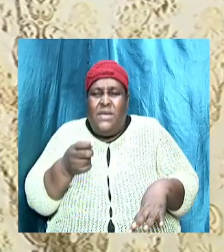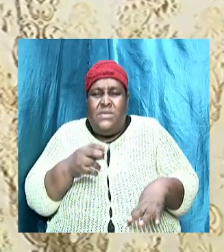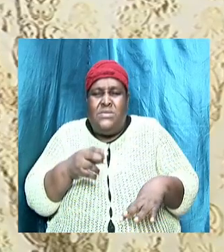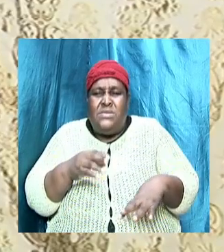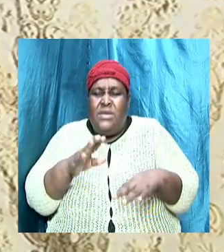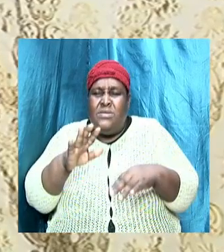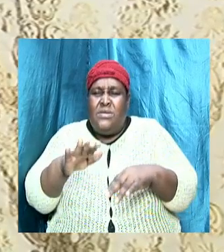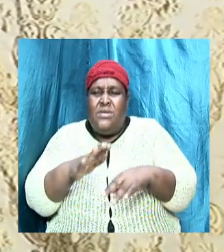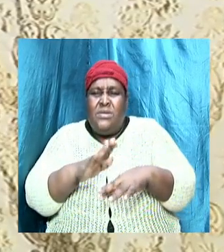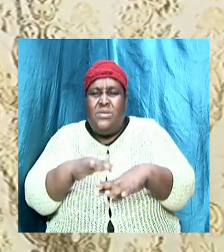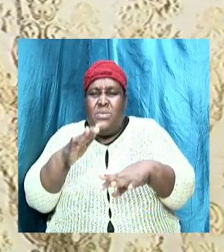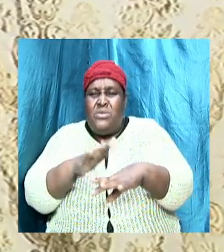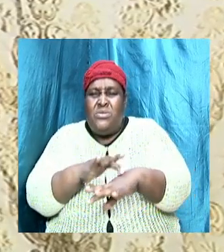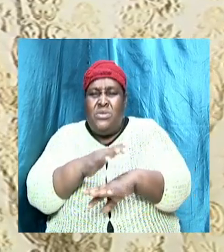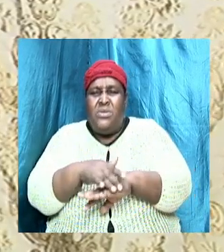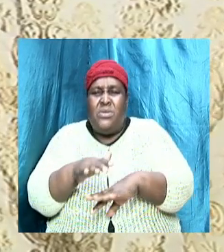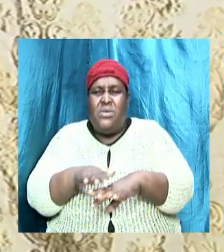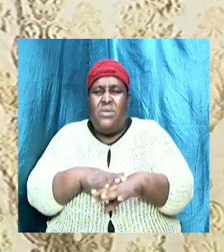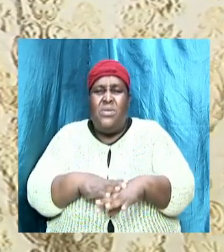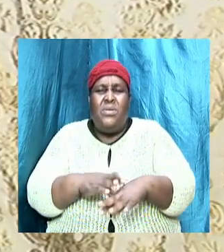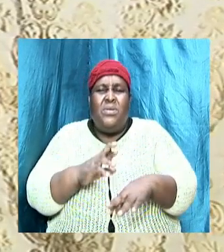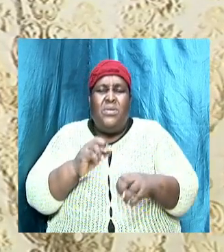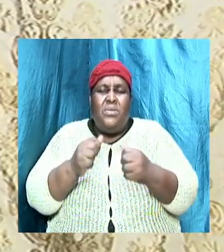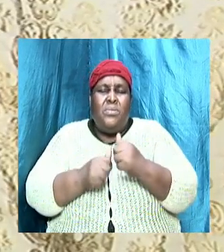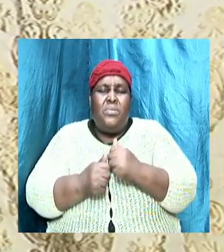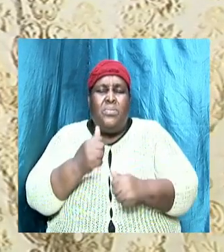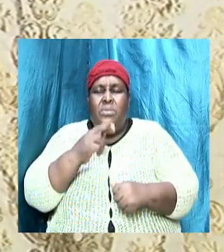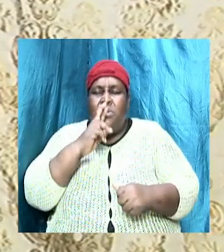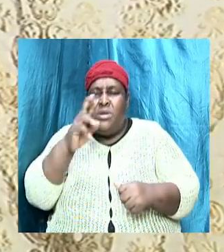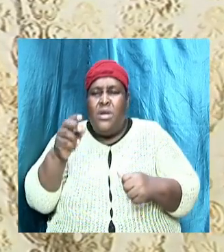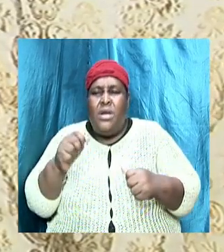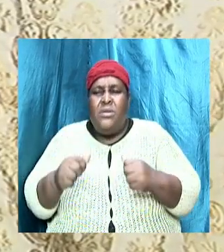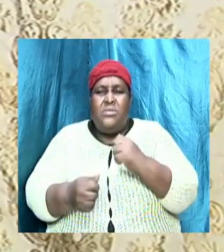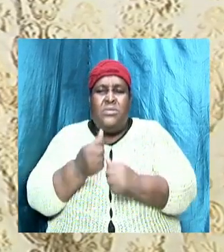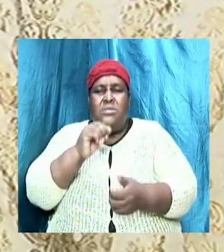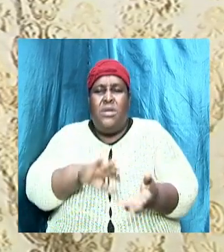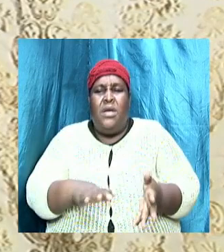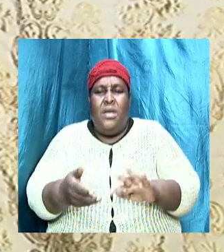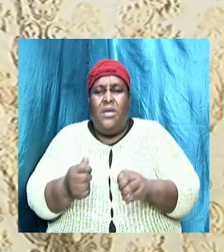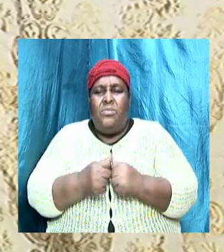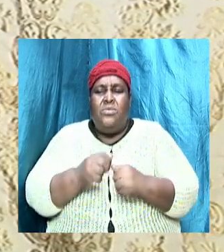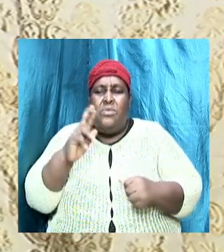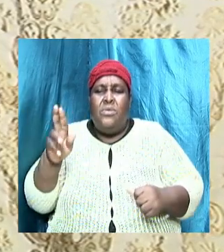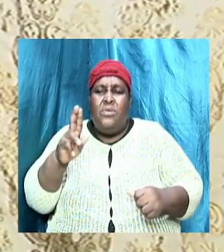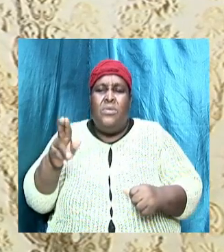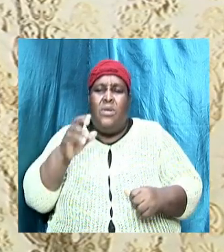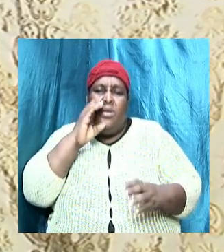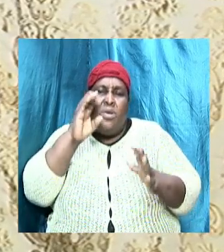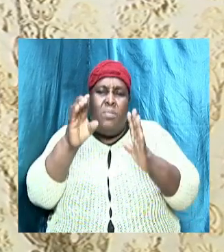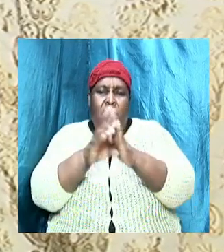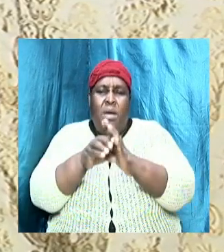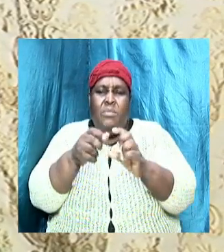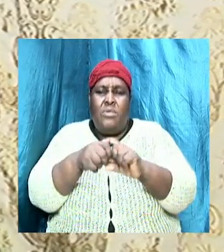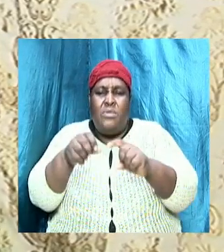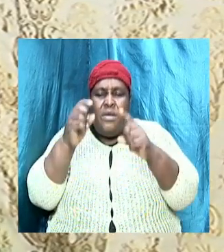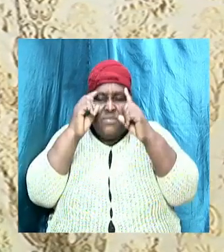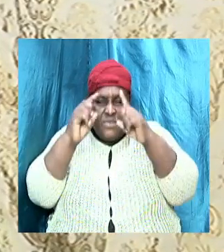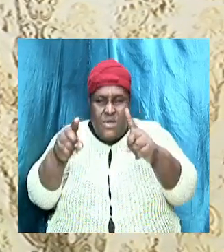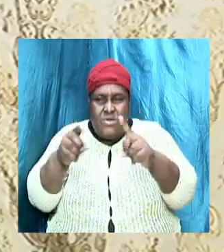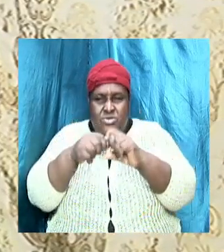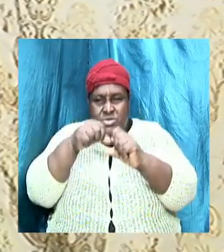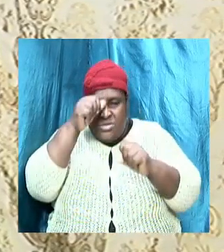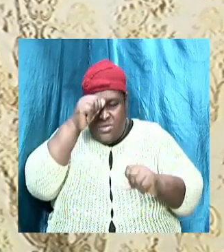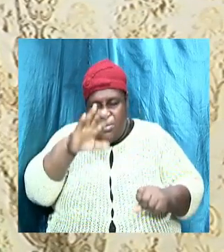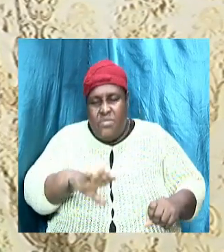Which all are to perish with the using, After the commandments and doctrine of men. So we